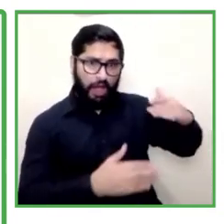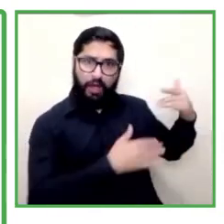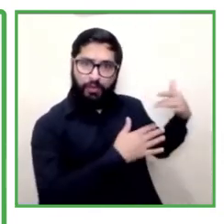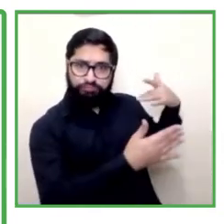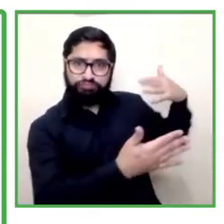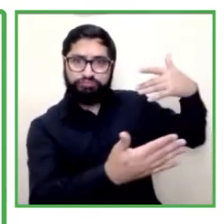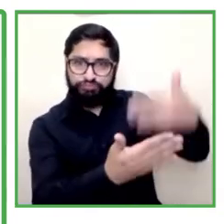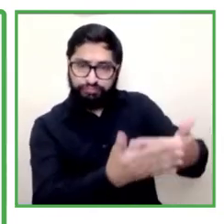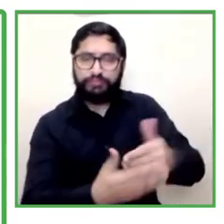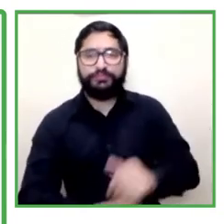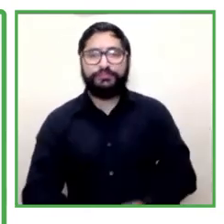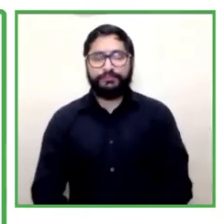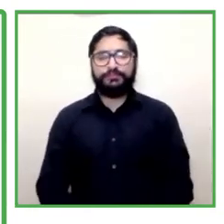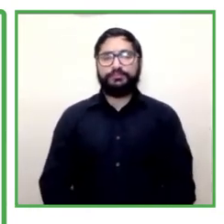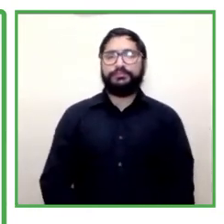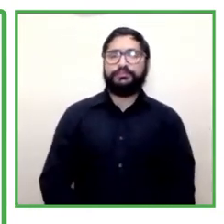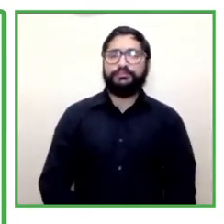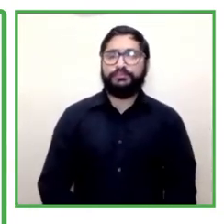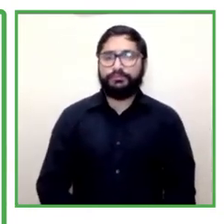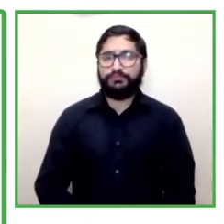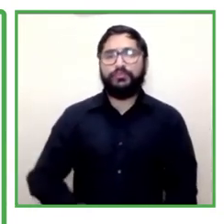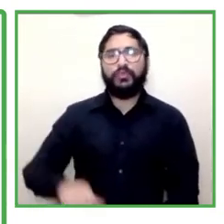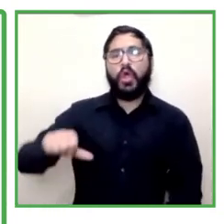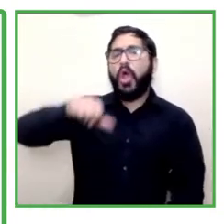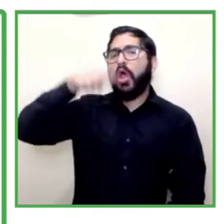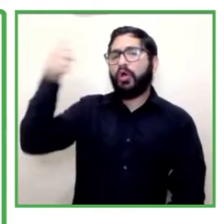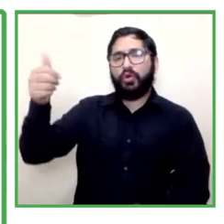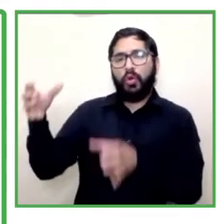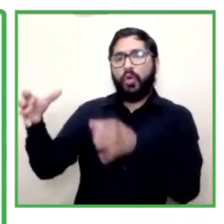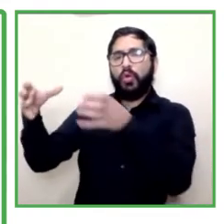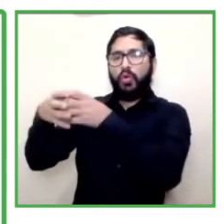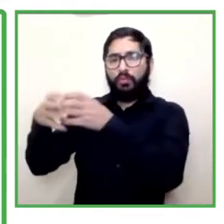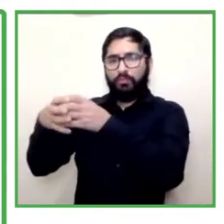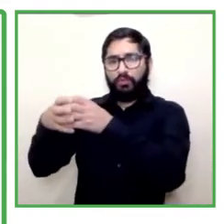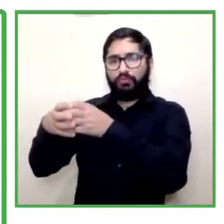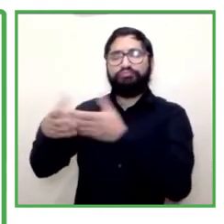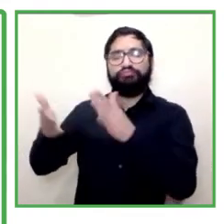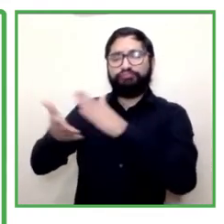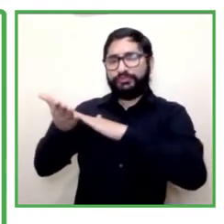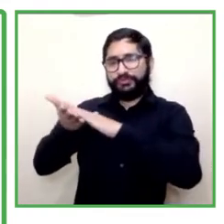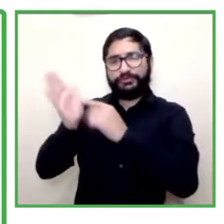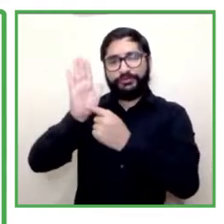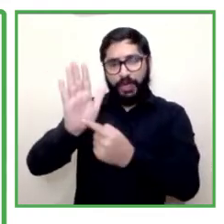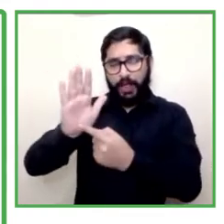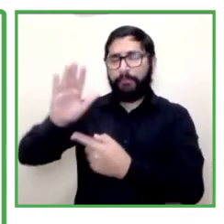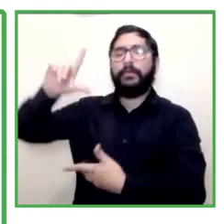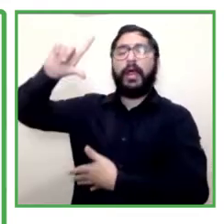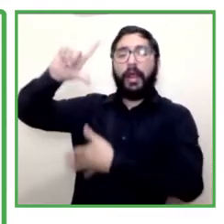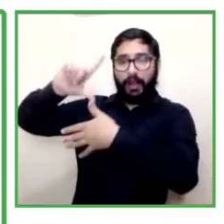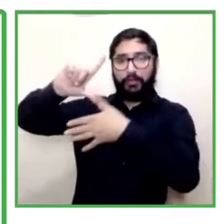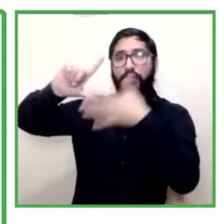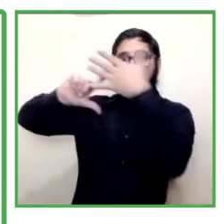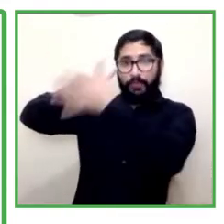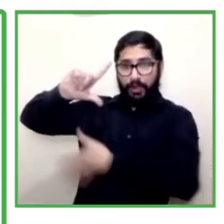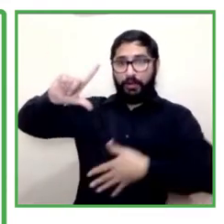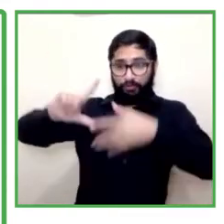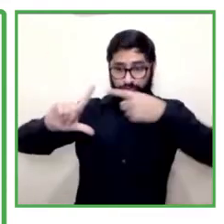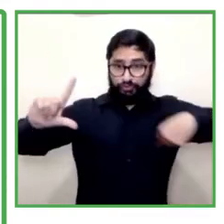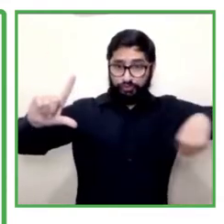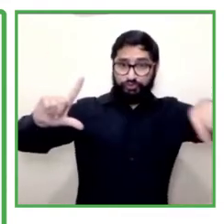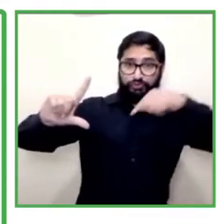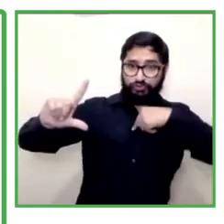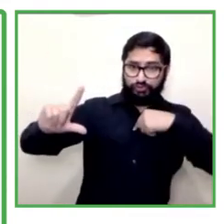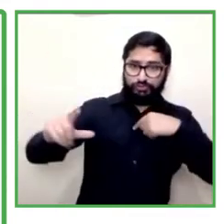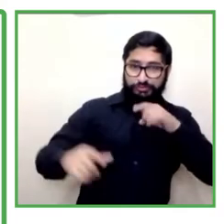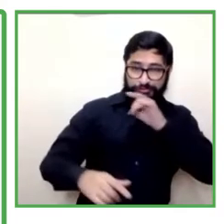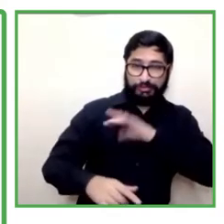other places in latin america we are really